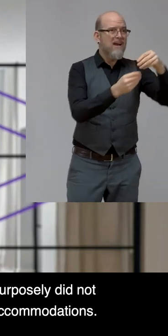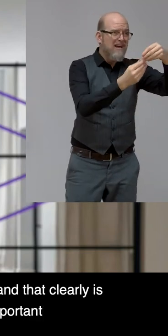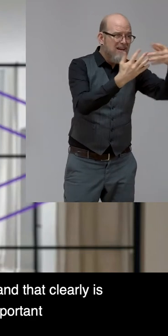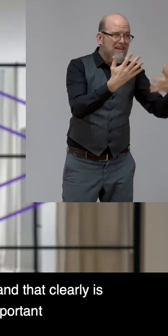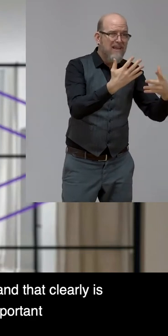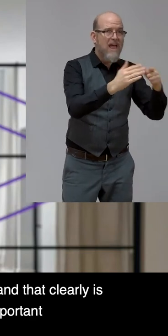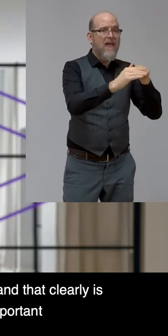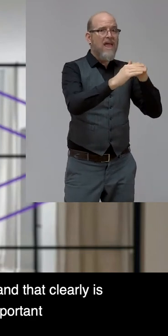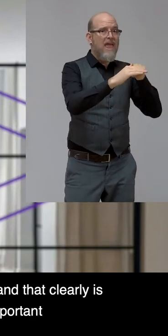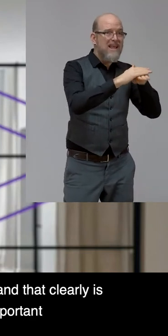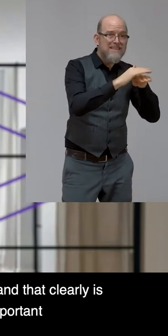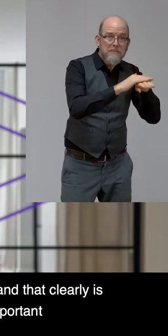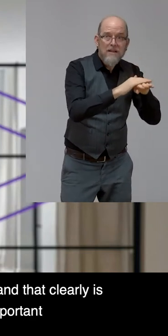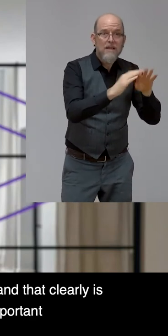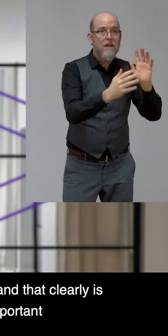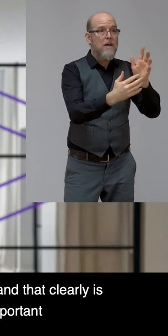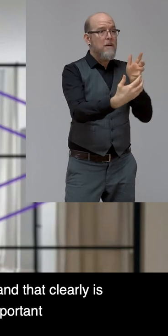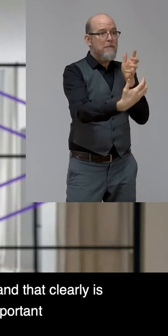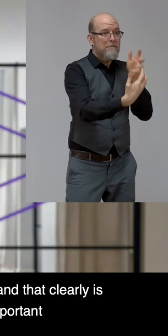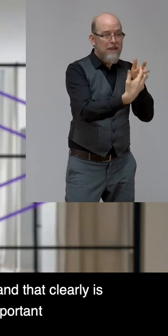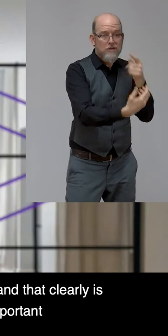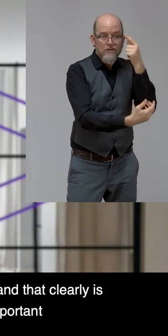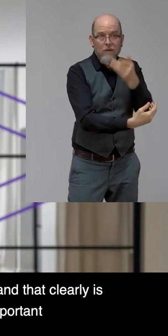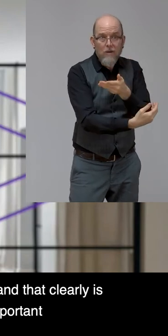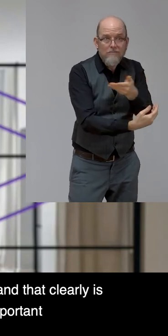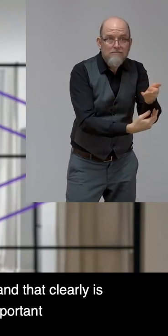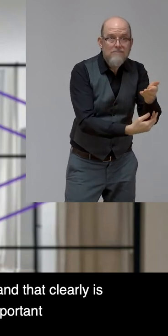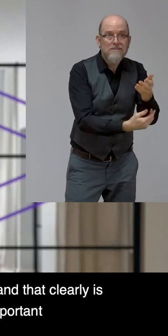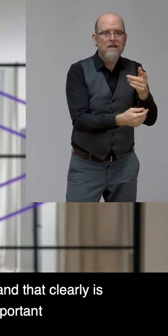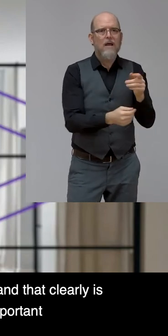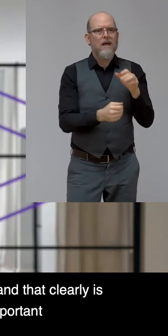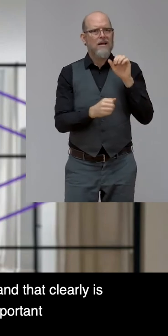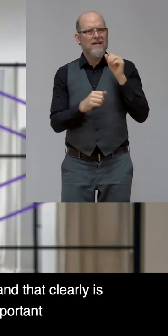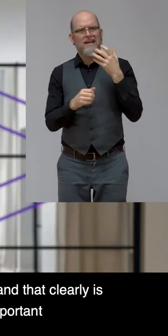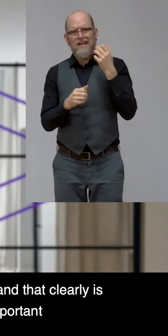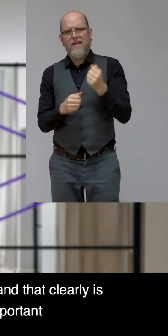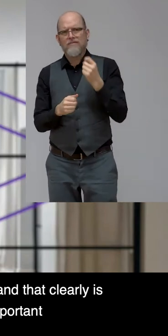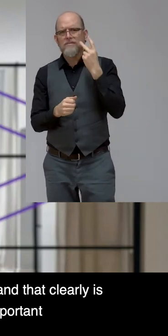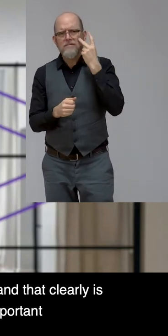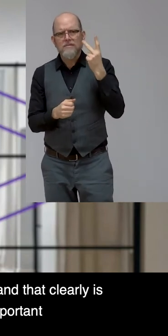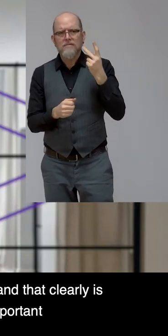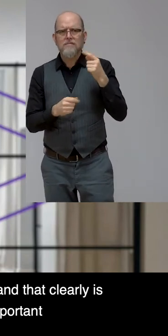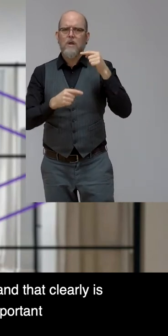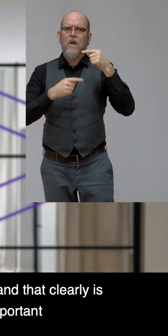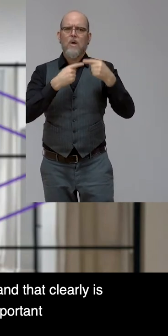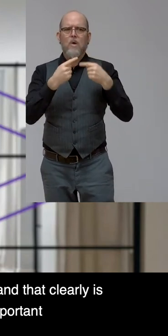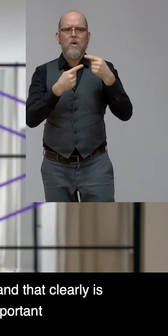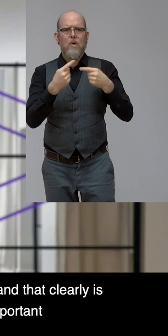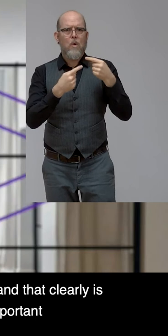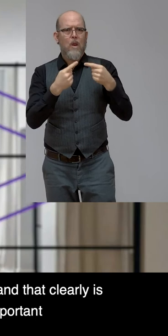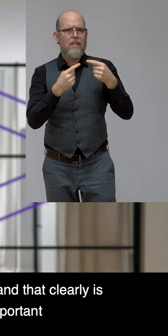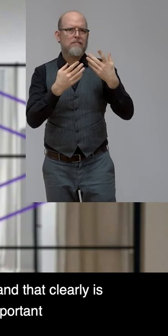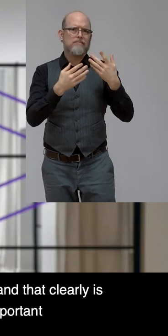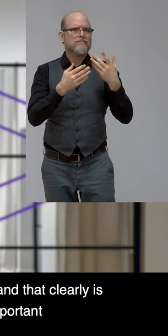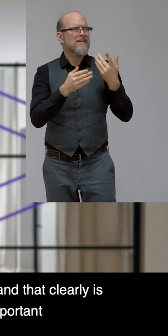You will see ERGs, right, you will groups are included, and that clearly is another big, you know, disability specific